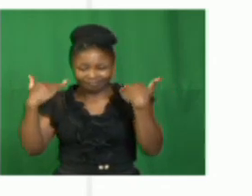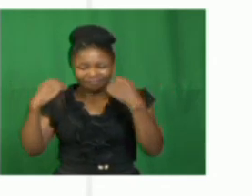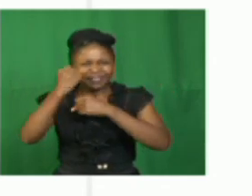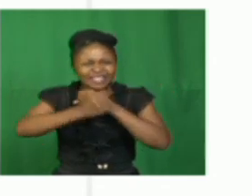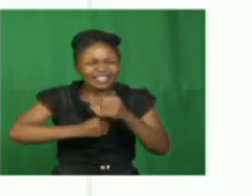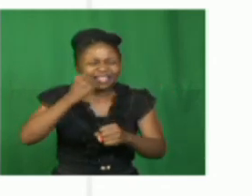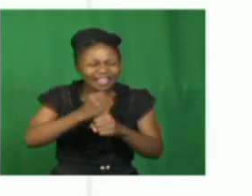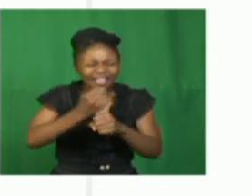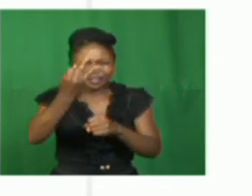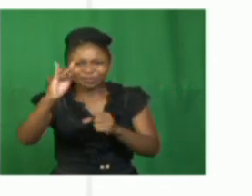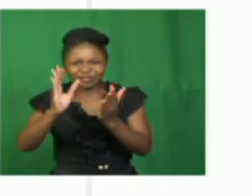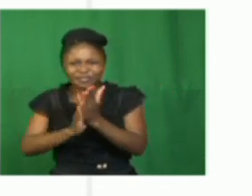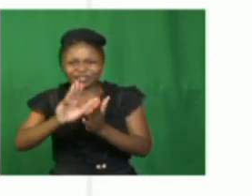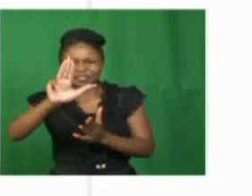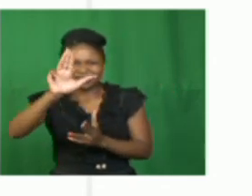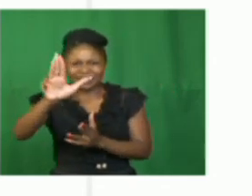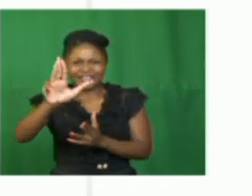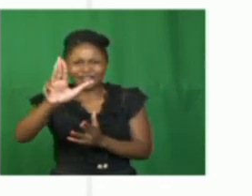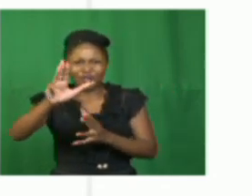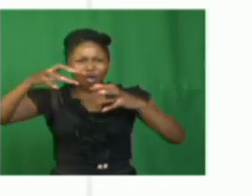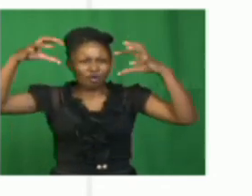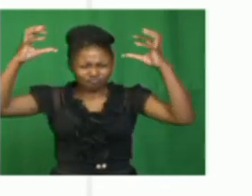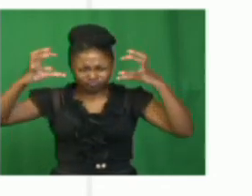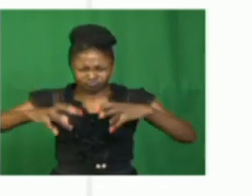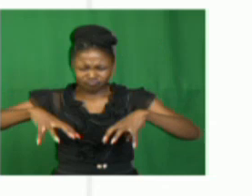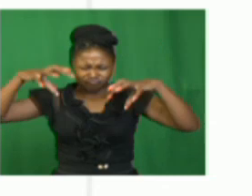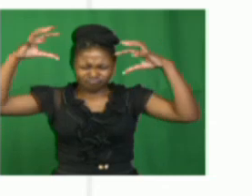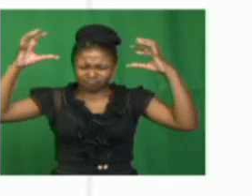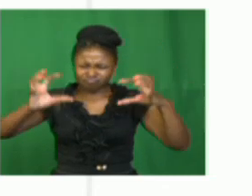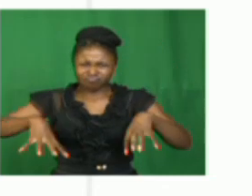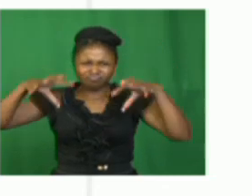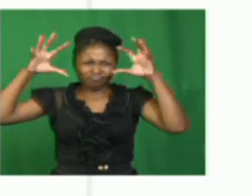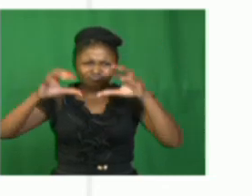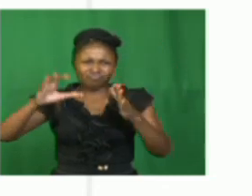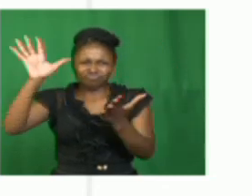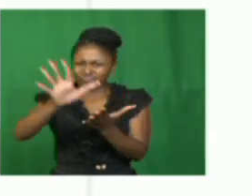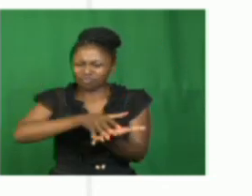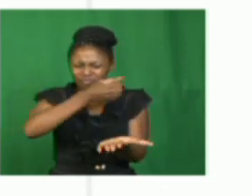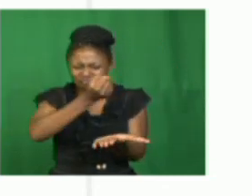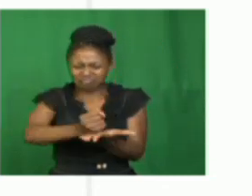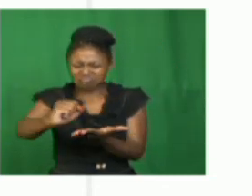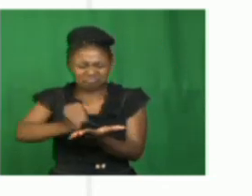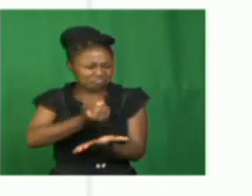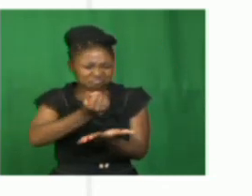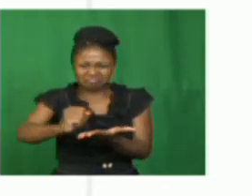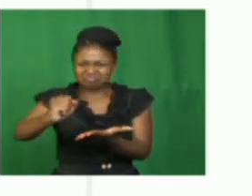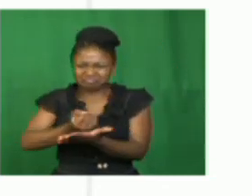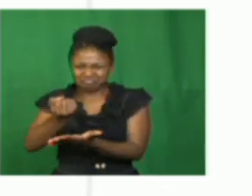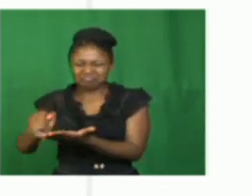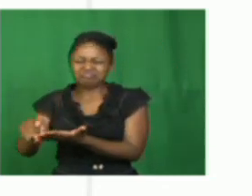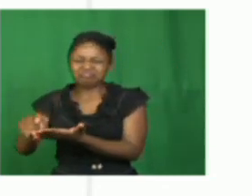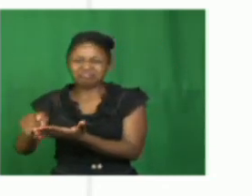when heavy rains damaged some parts of